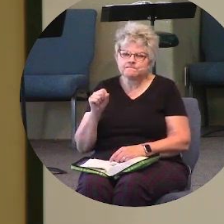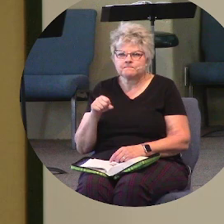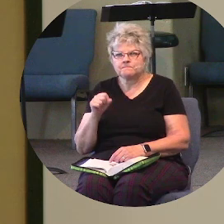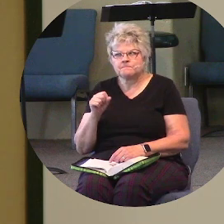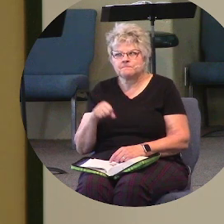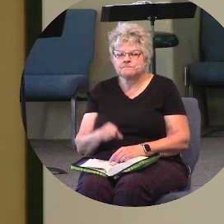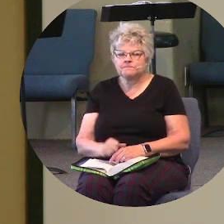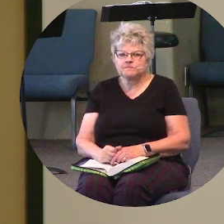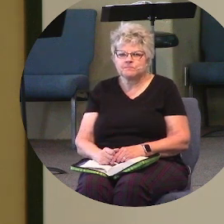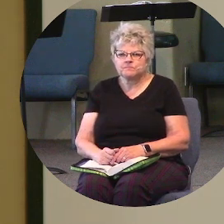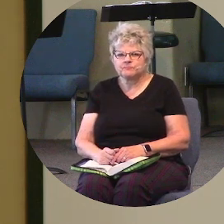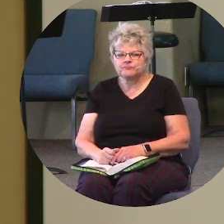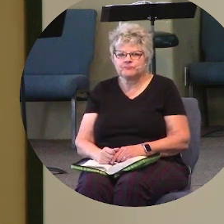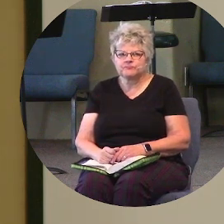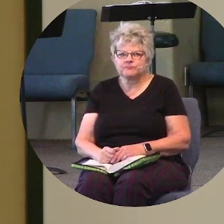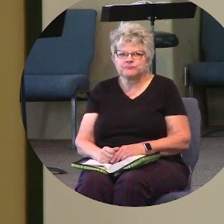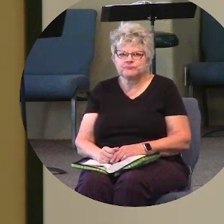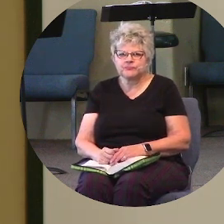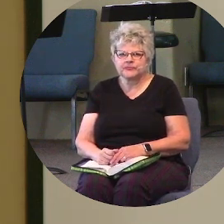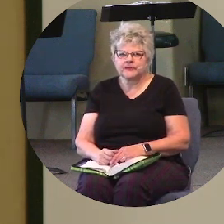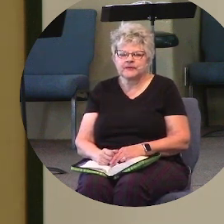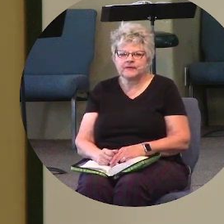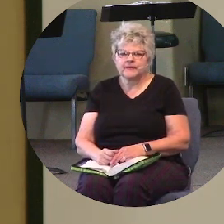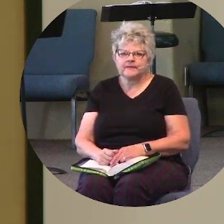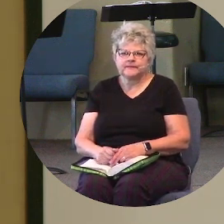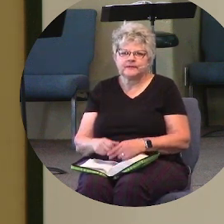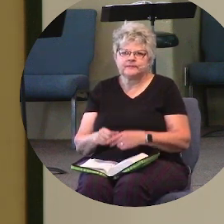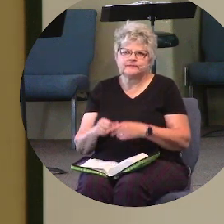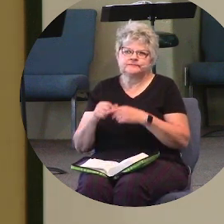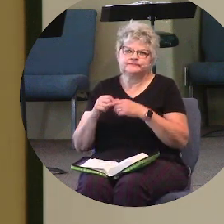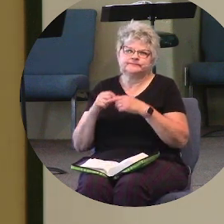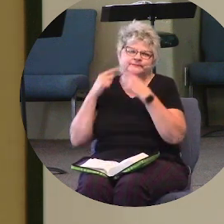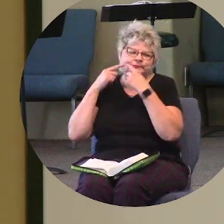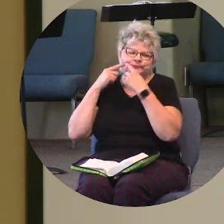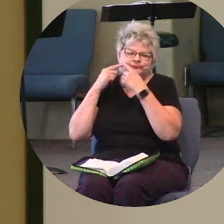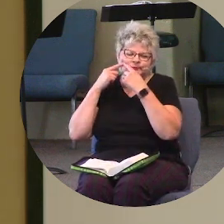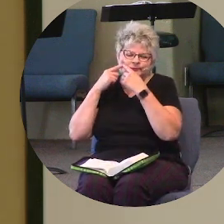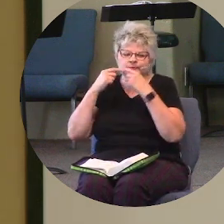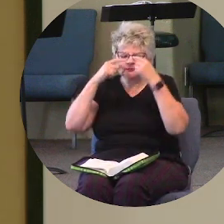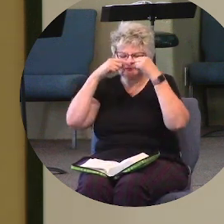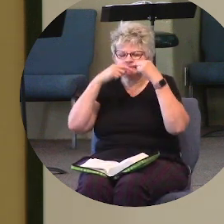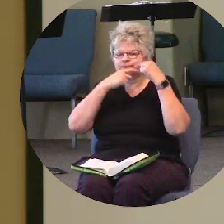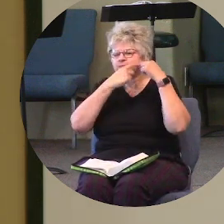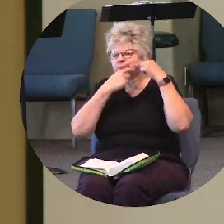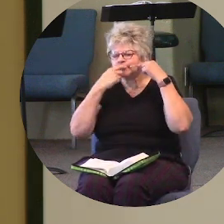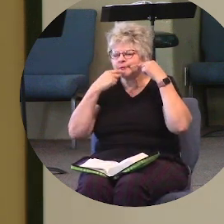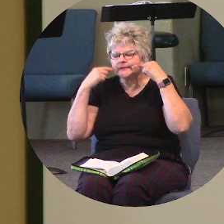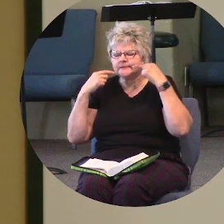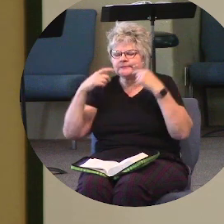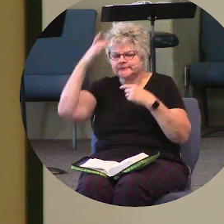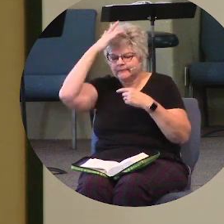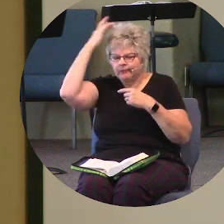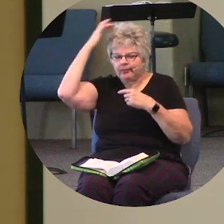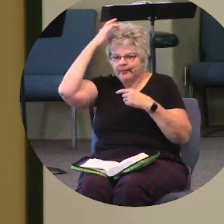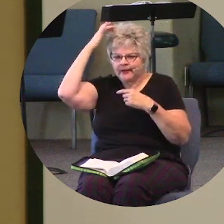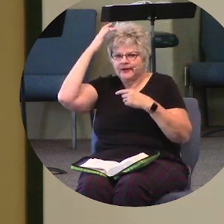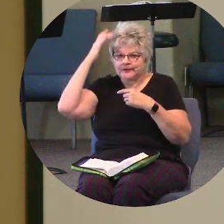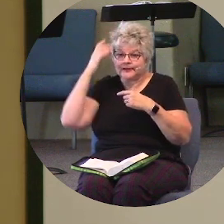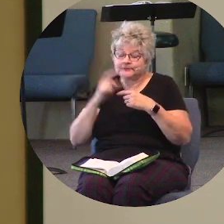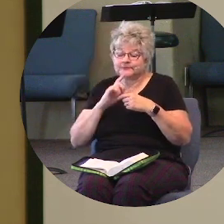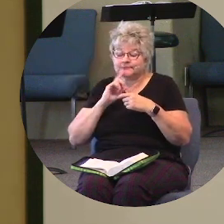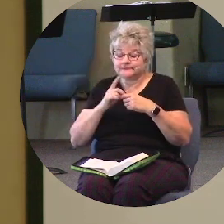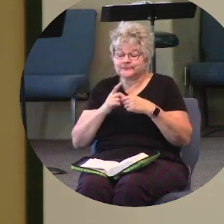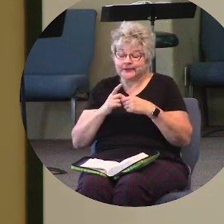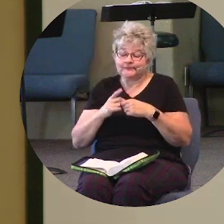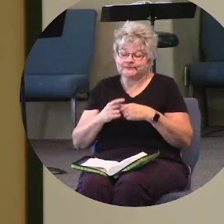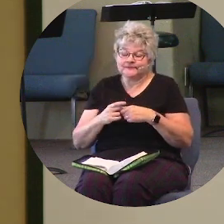Yeah, the blemishes are magnified. The wrinkles are magnified. The hair loss is very evident in